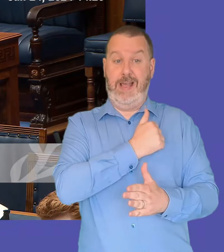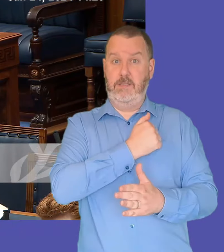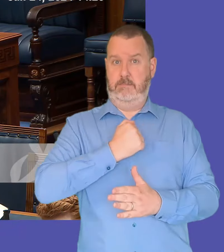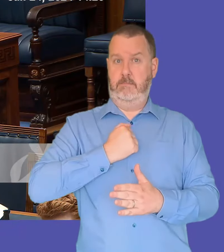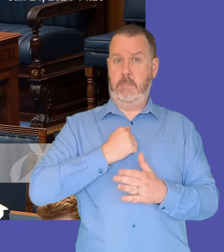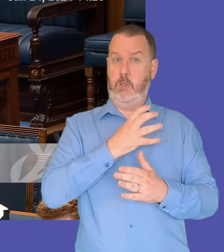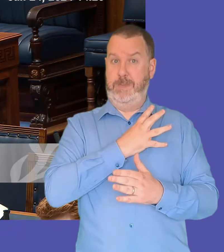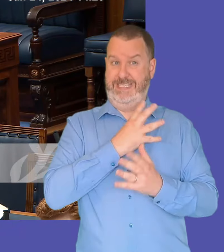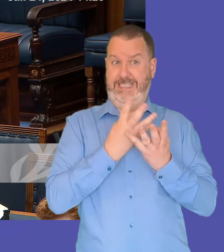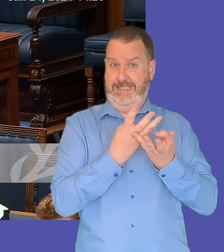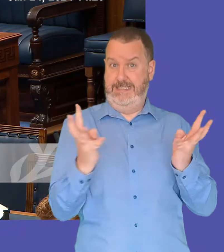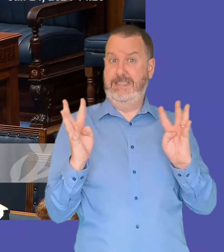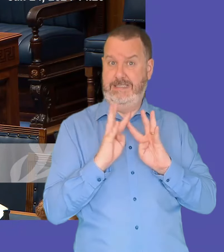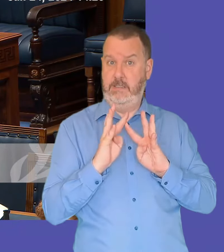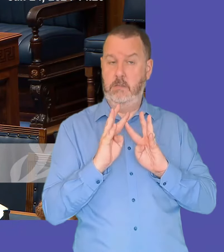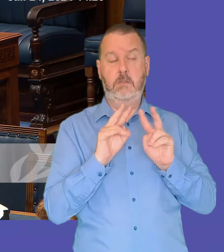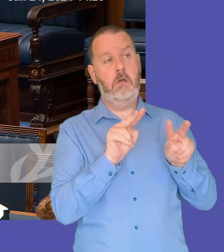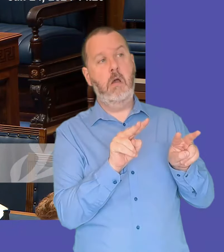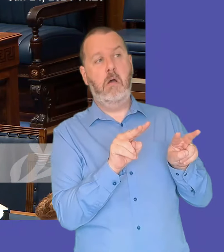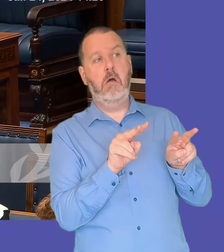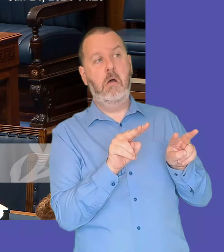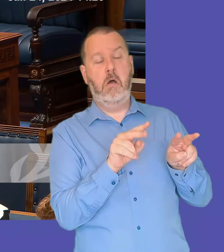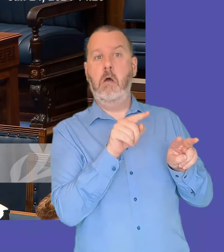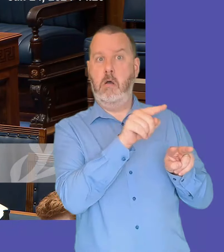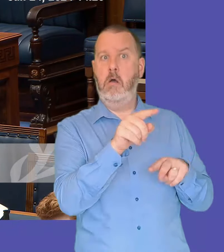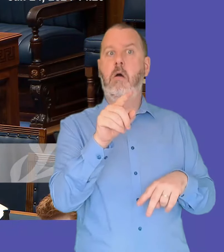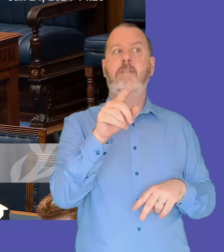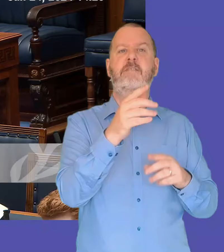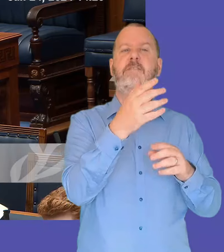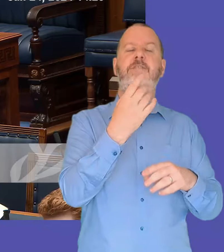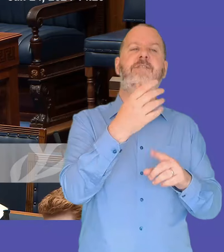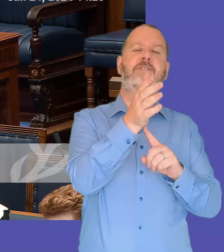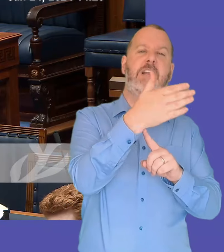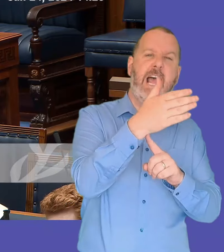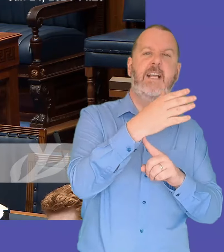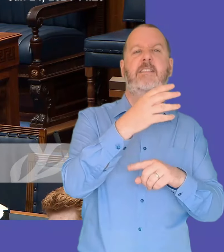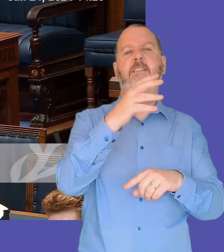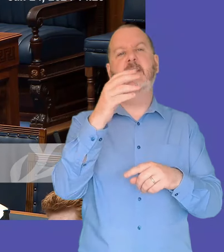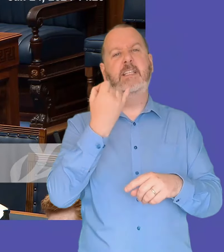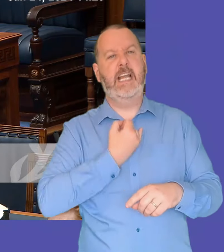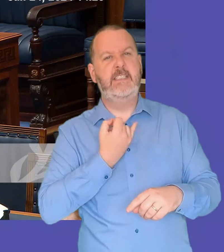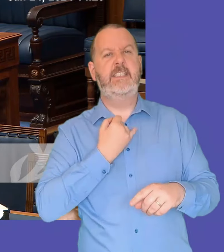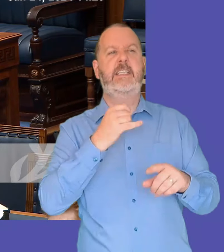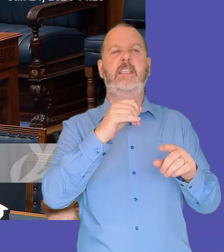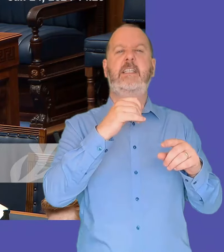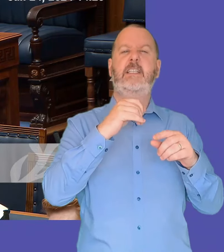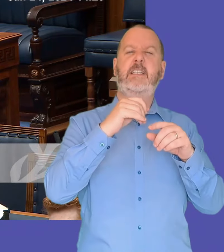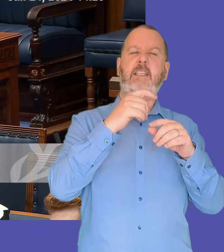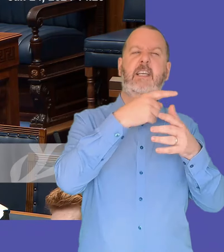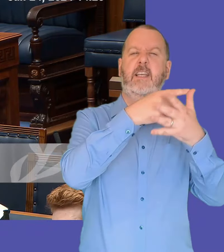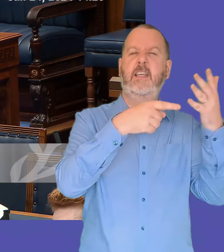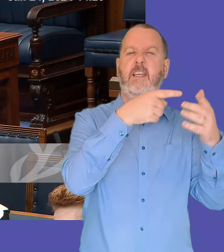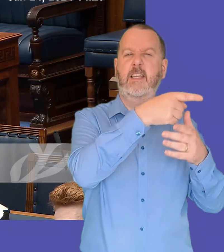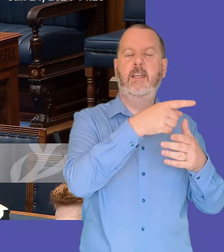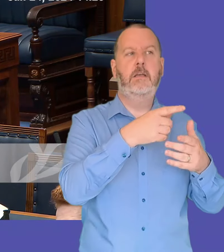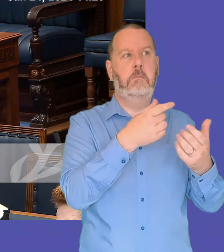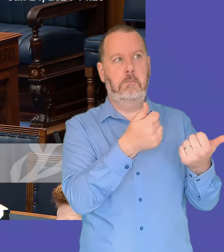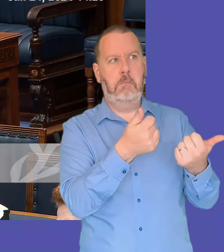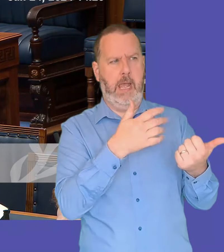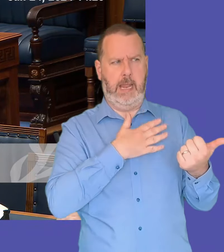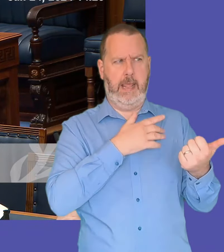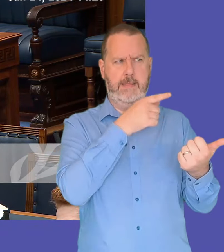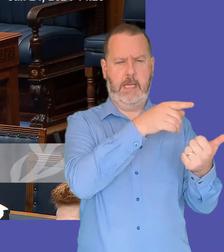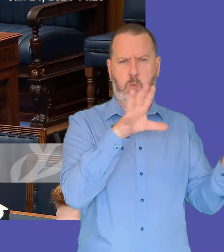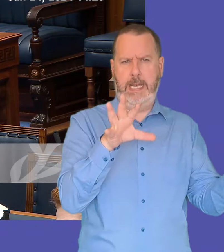and we're very keen to see how that work um could be dovetailed into the work of the new office and we're just wondering what discussions are taking place within the